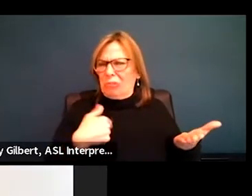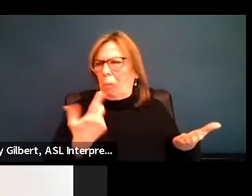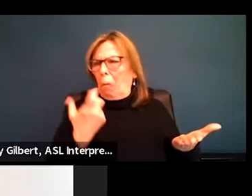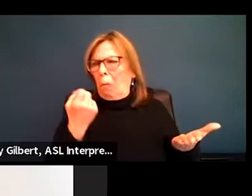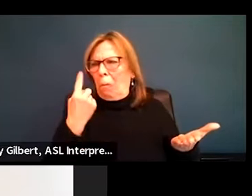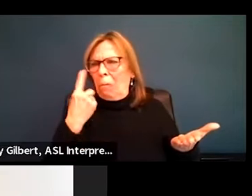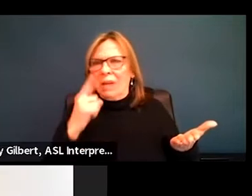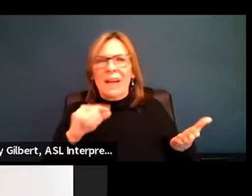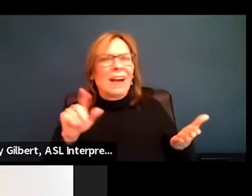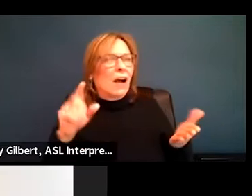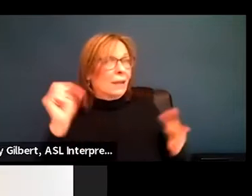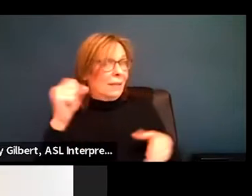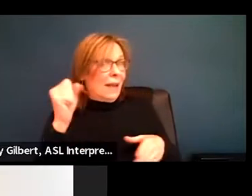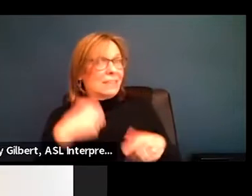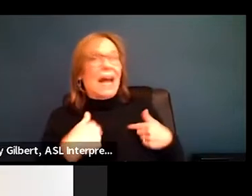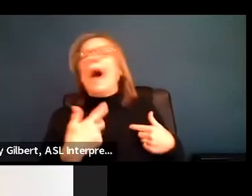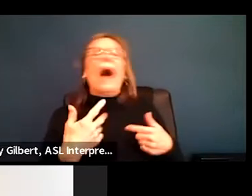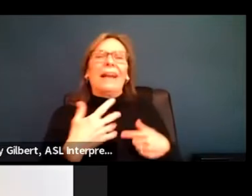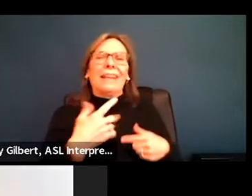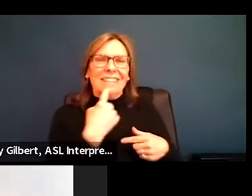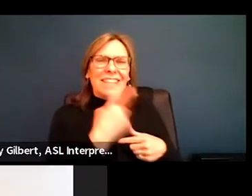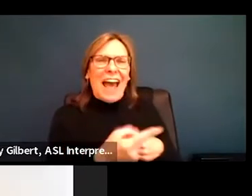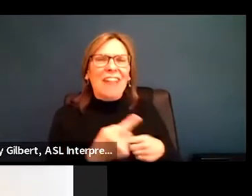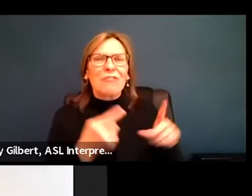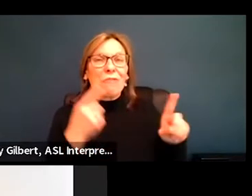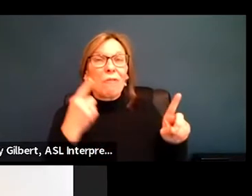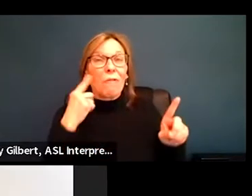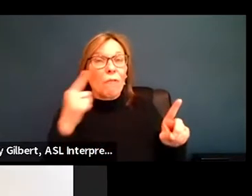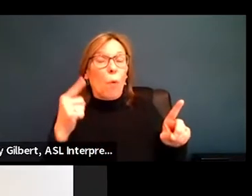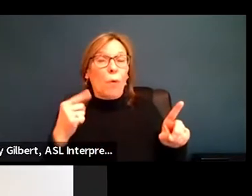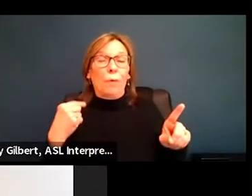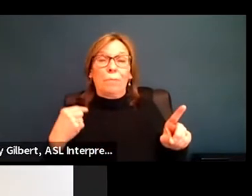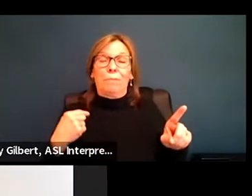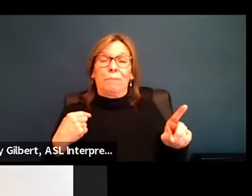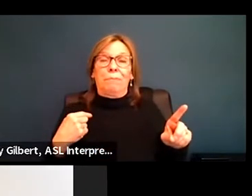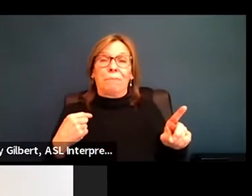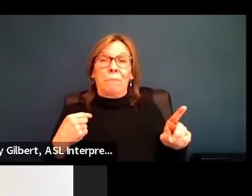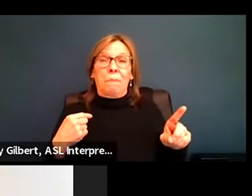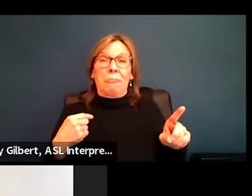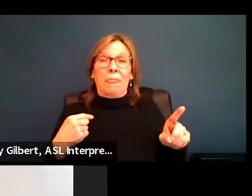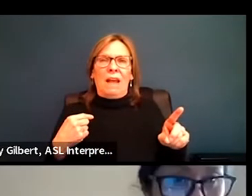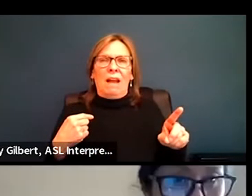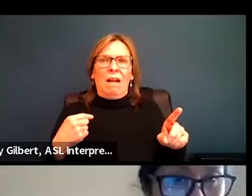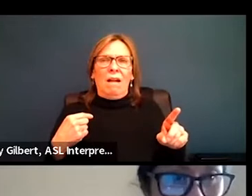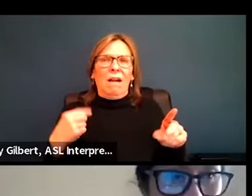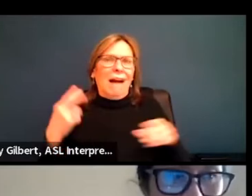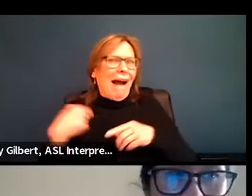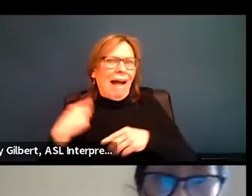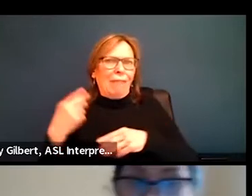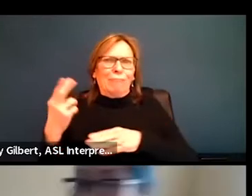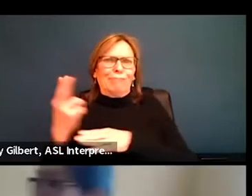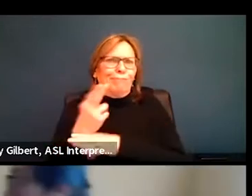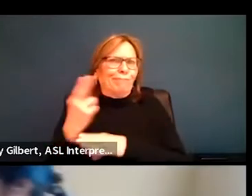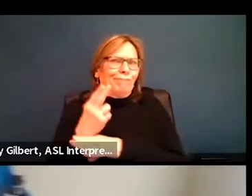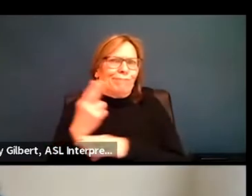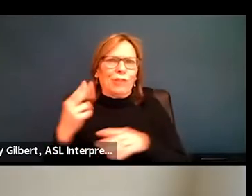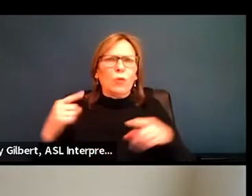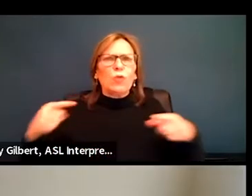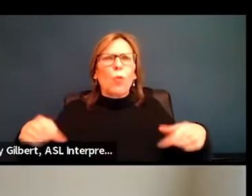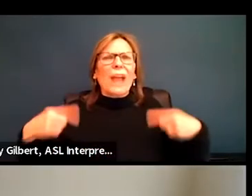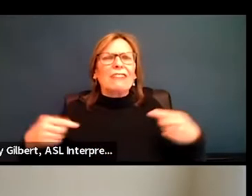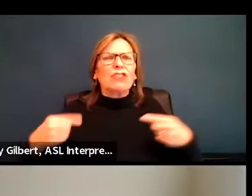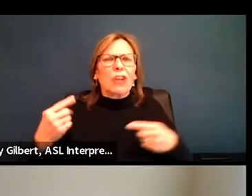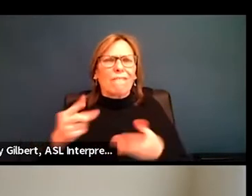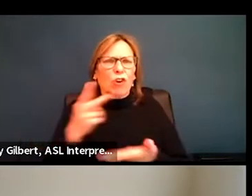well, I can tell you that for having been, had to use a wheelchair for the last two weeks up here,